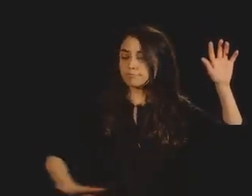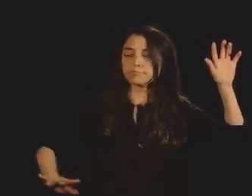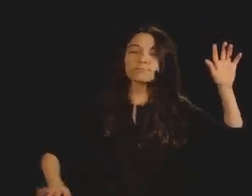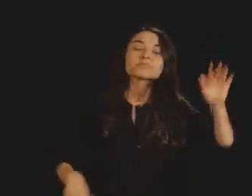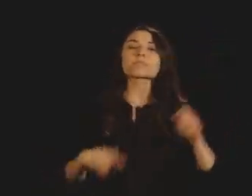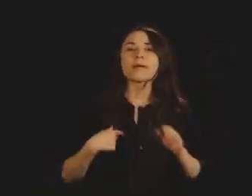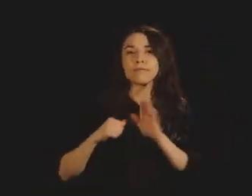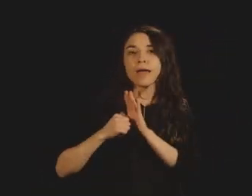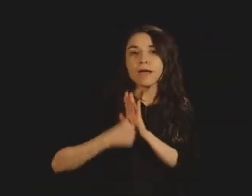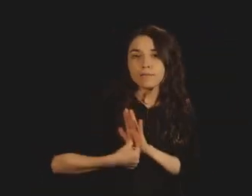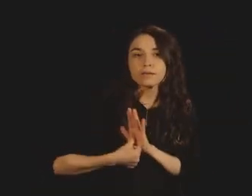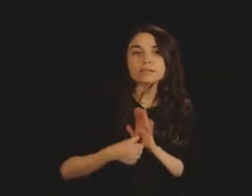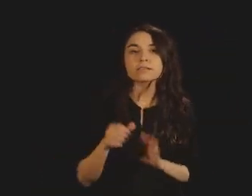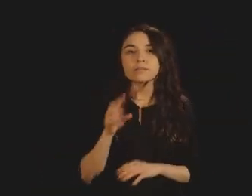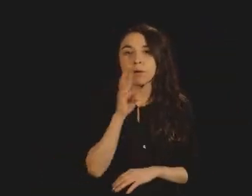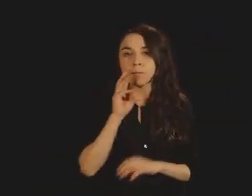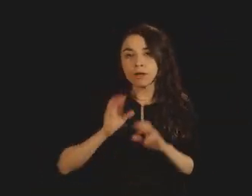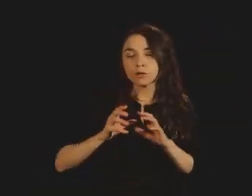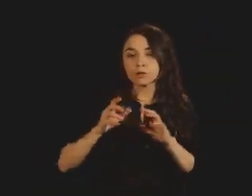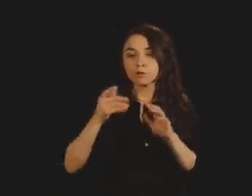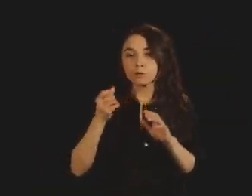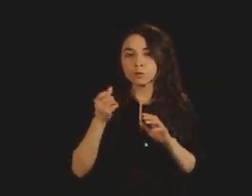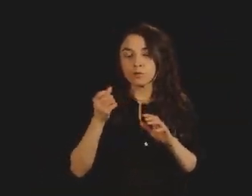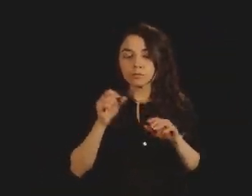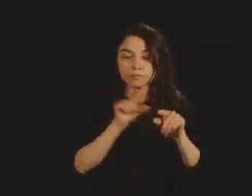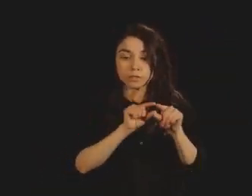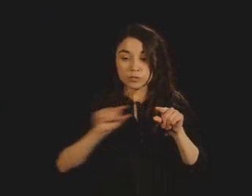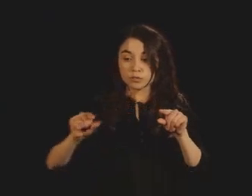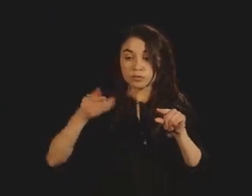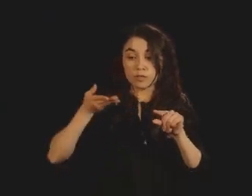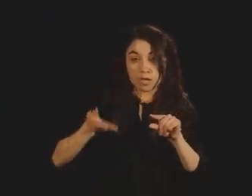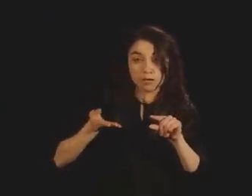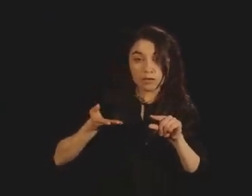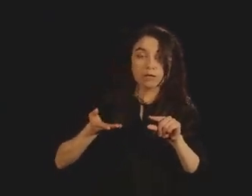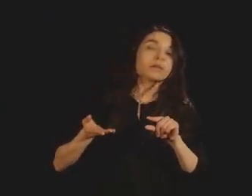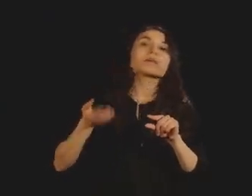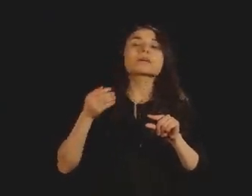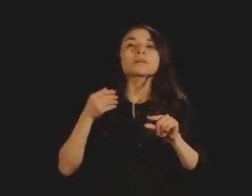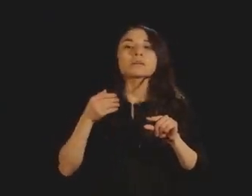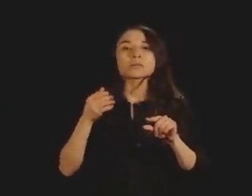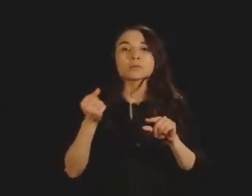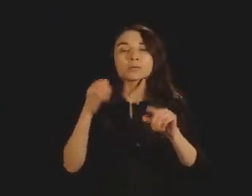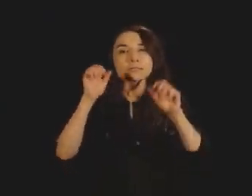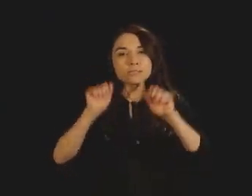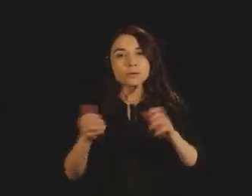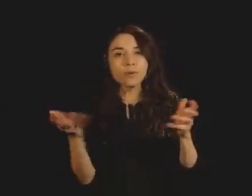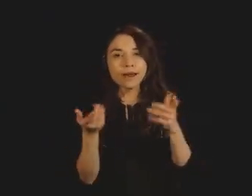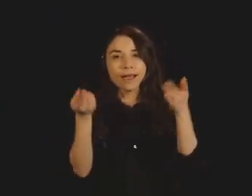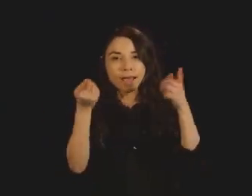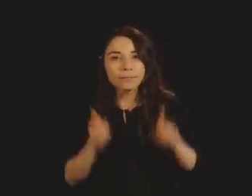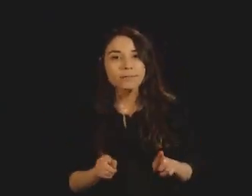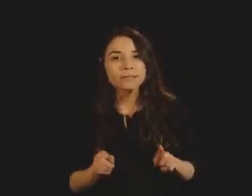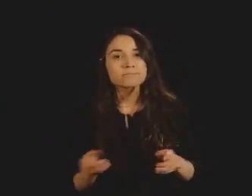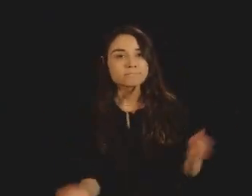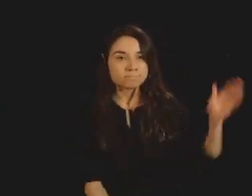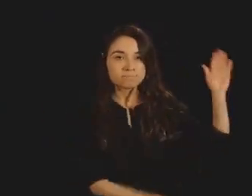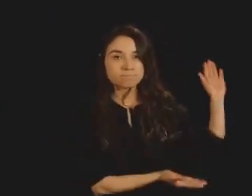molecules at the surface so you could see what happens as that sulfur dioxide comes down. So let's take a look.